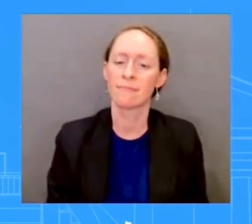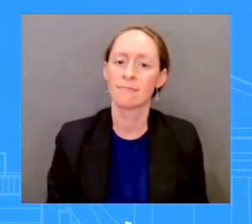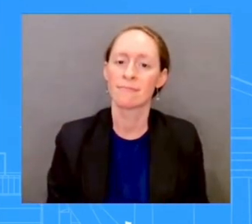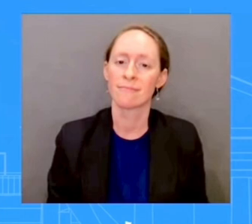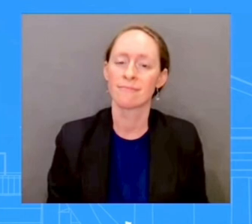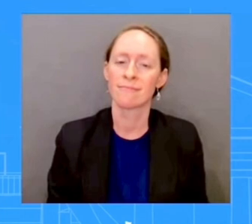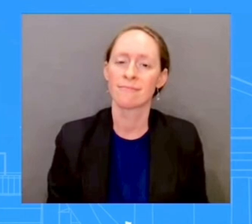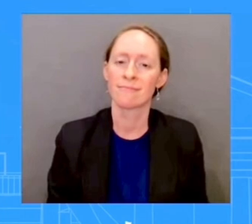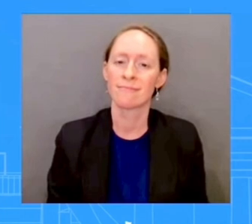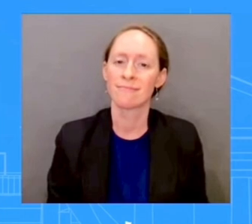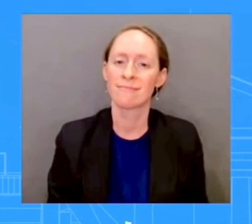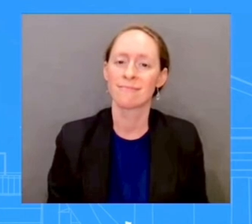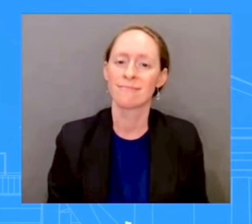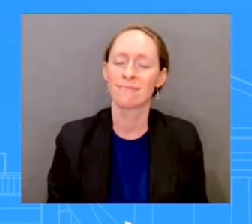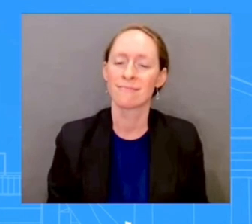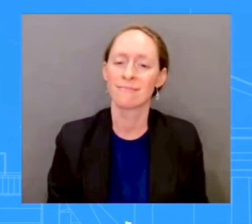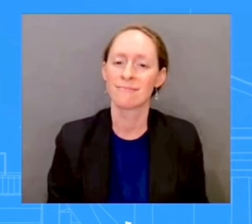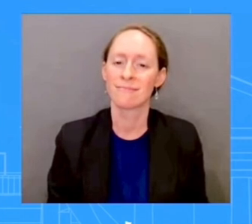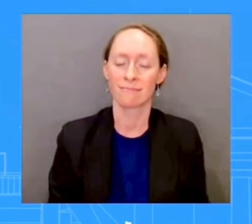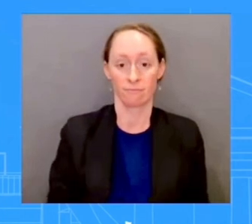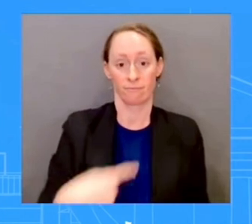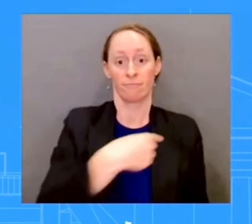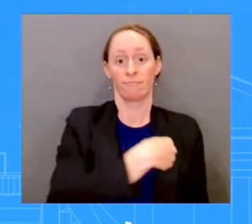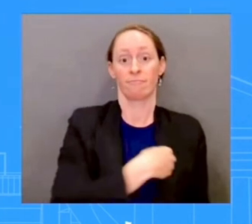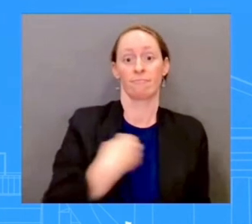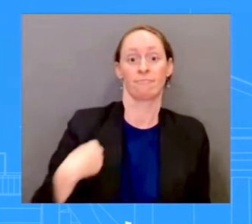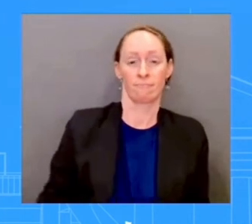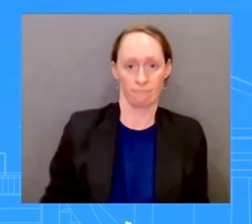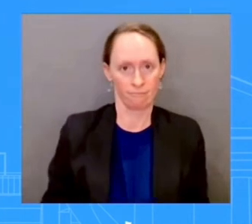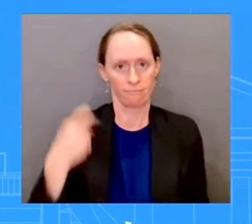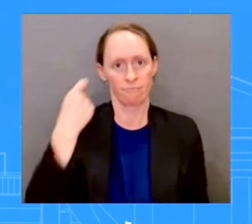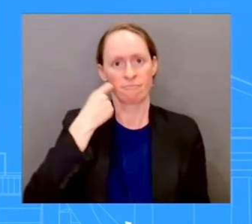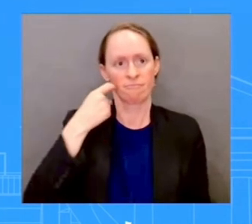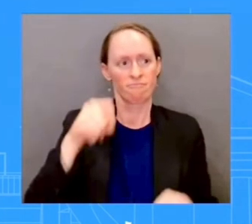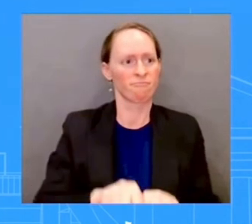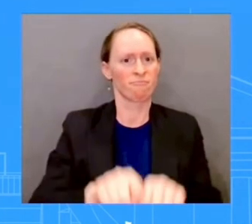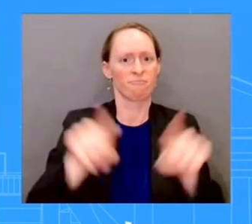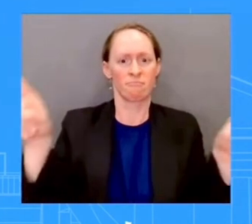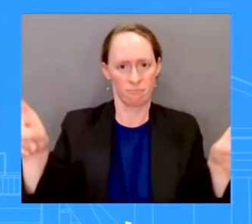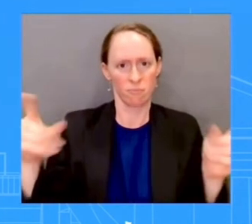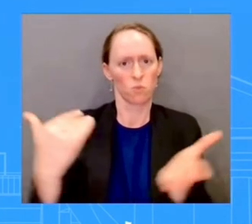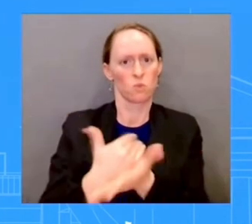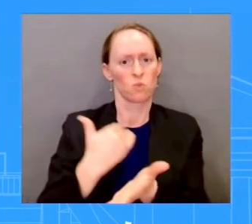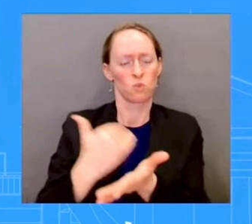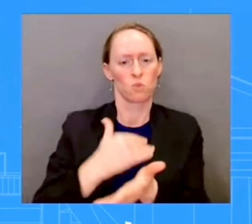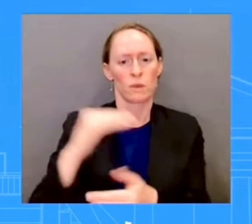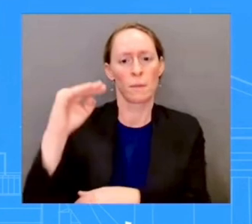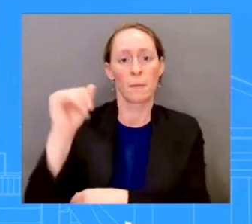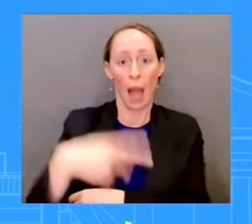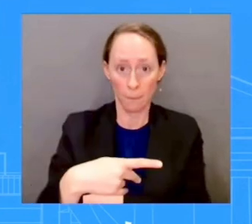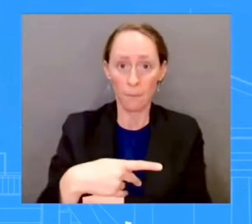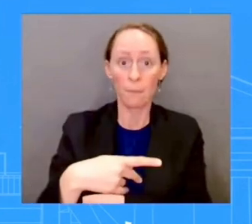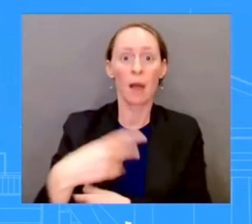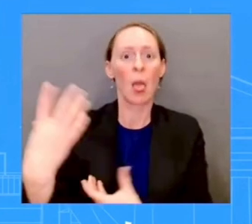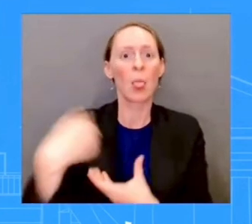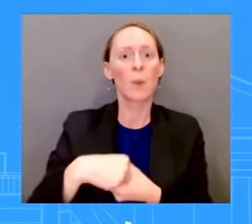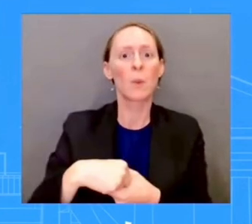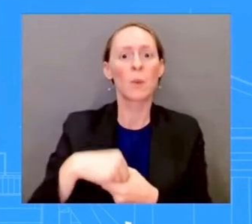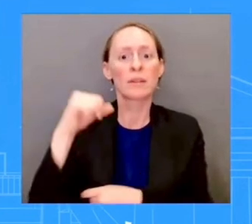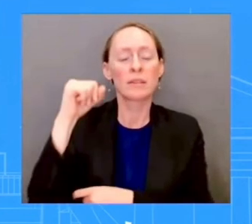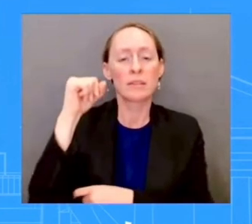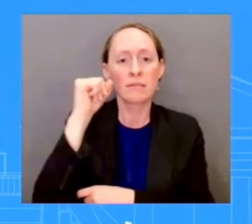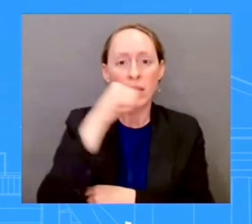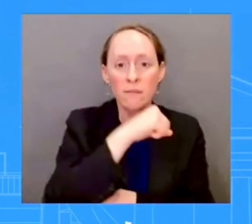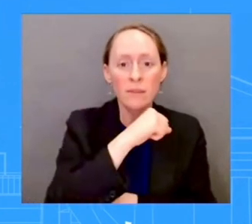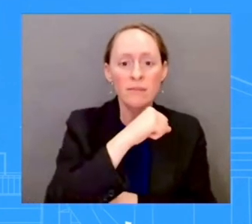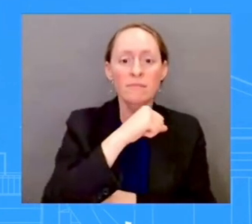includes territories of Taiwan, India, Malaysia, Philippines. We know that the President will be in New Delhi and in Hanoi. The Vice President will